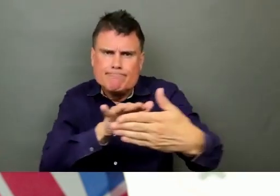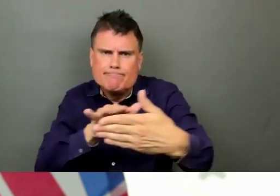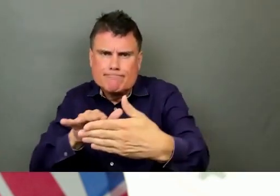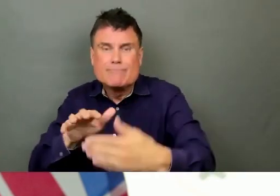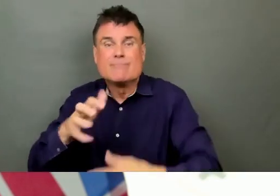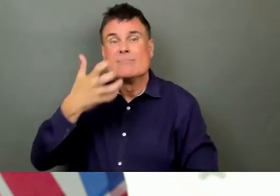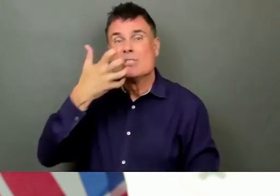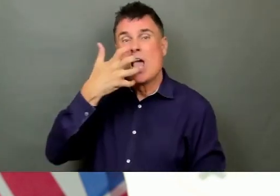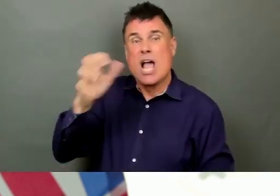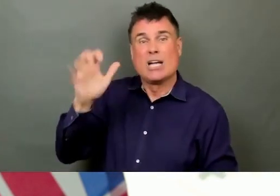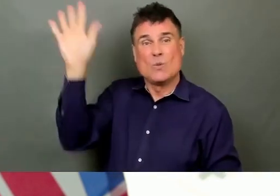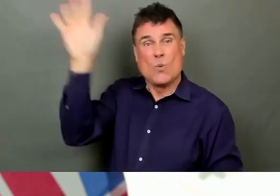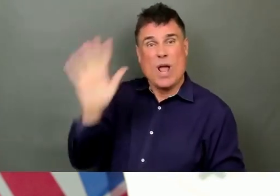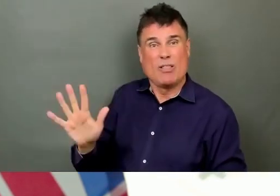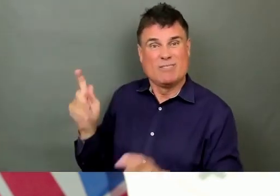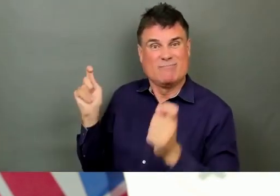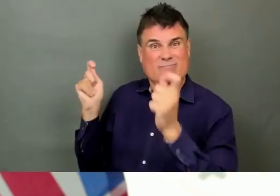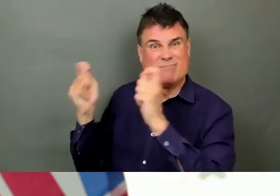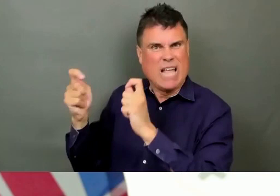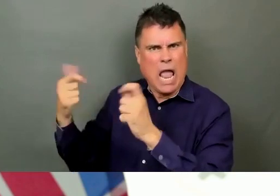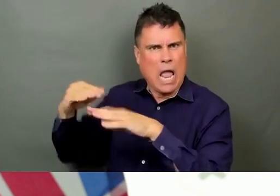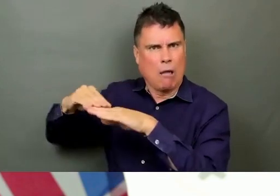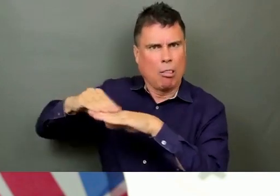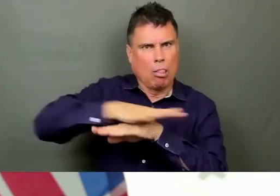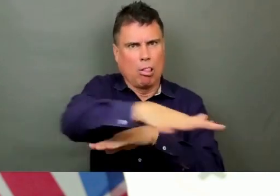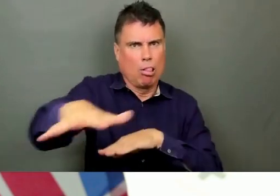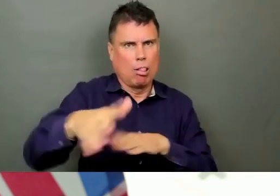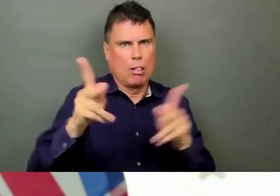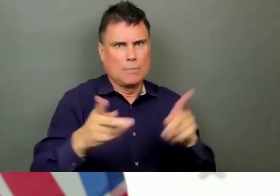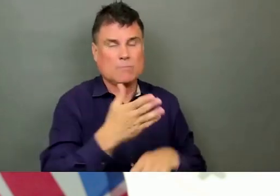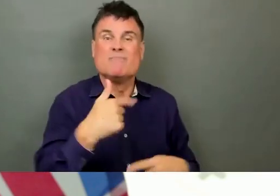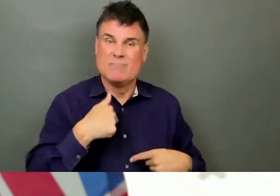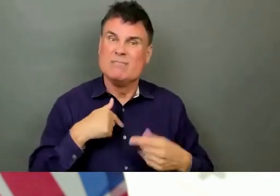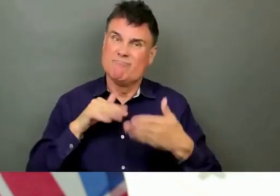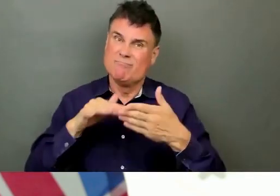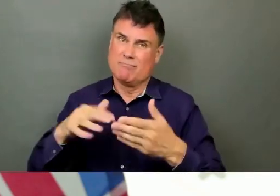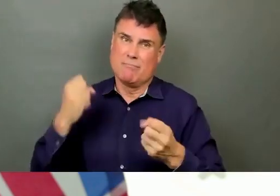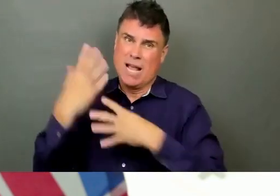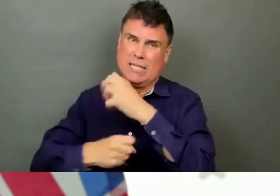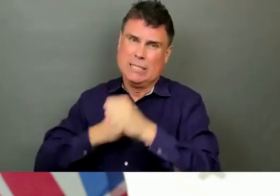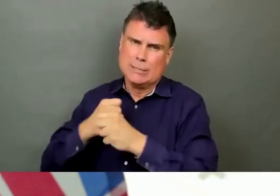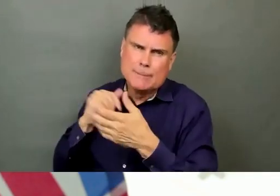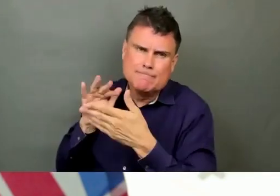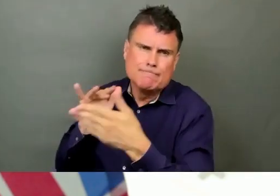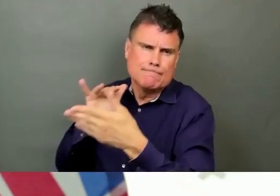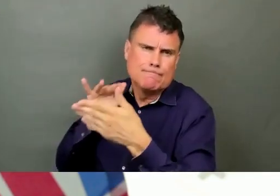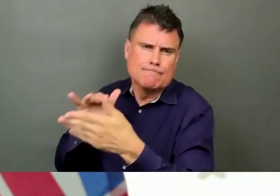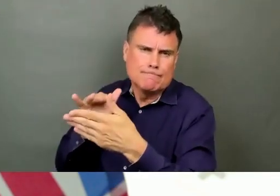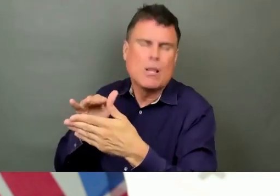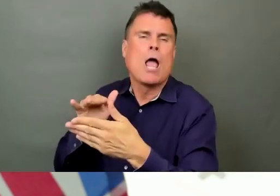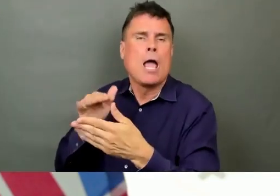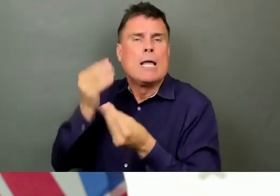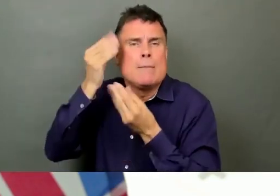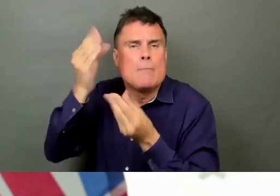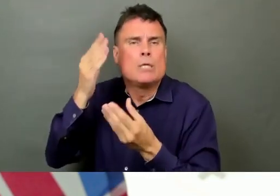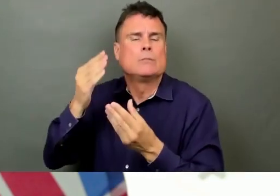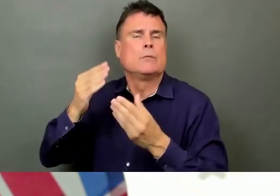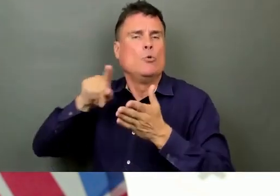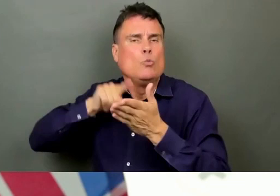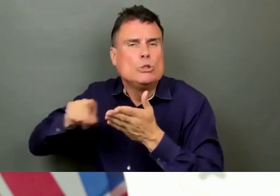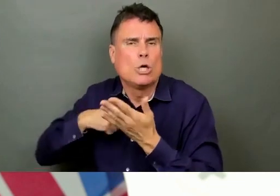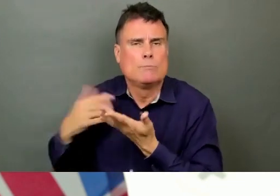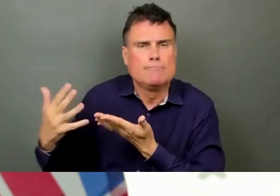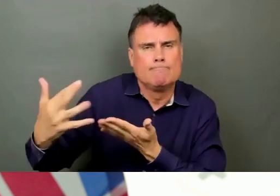from the global literature and from heat waves that have occurred elsewhere that one of the most dangerous things during a heat wave